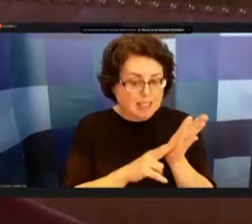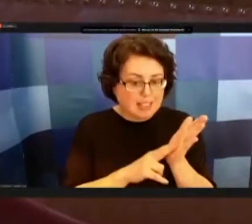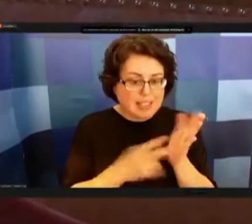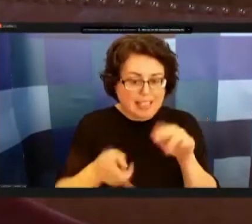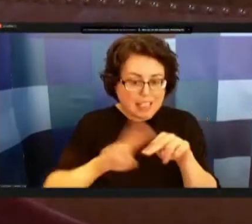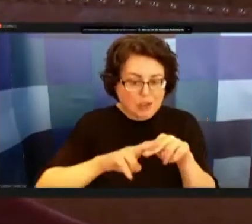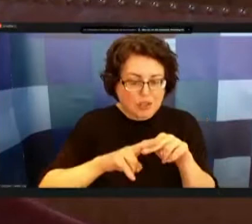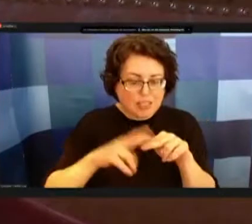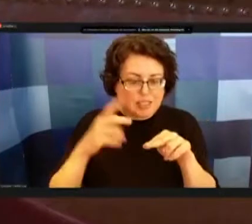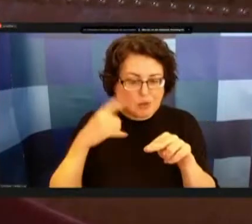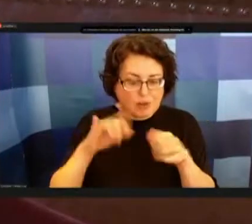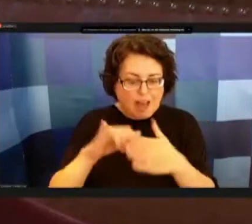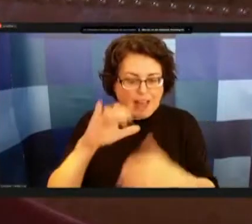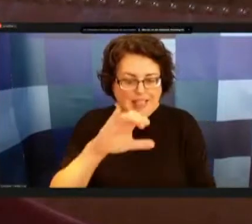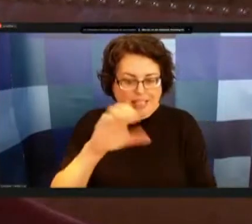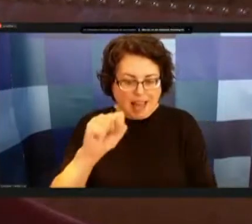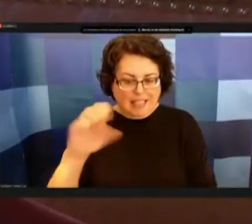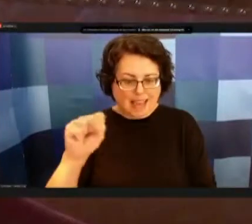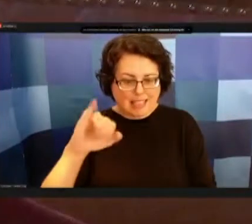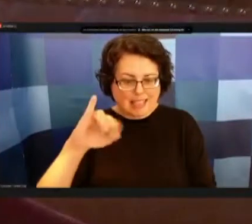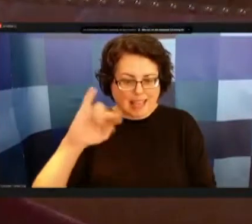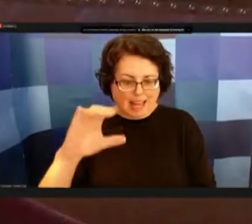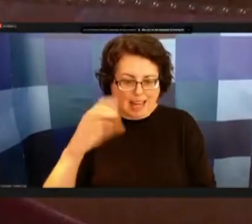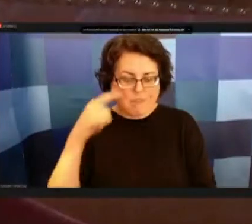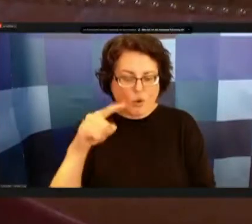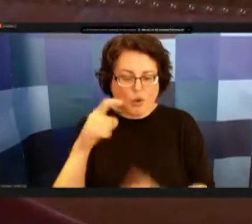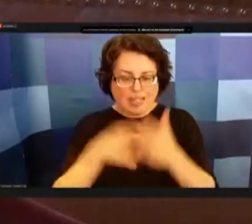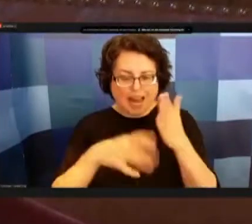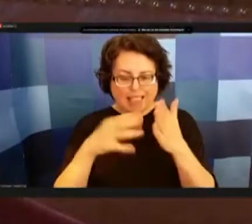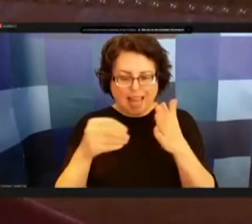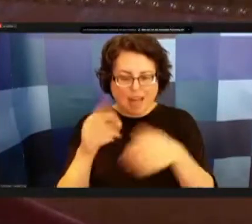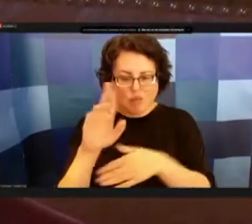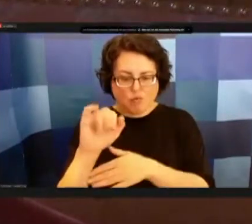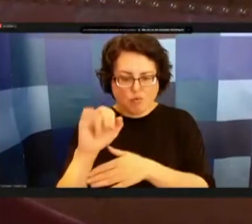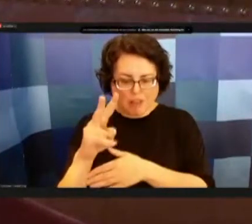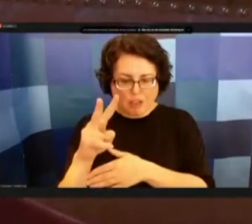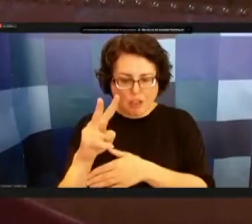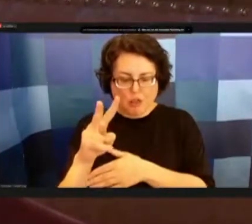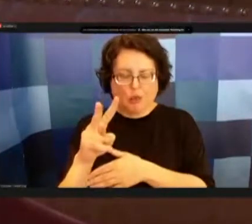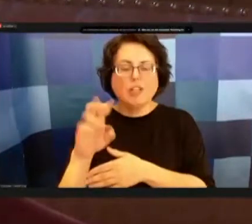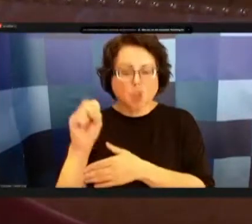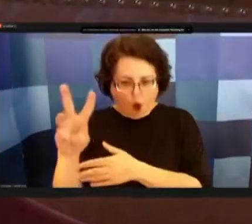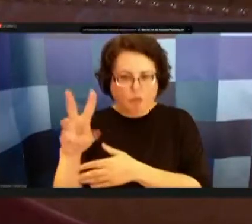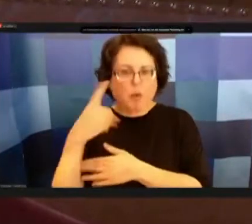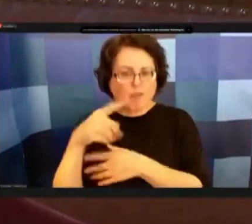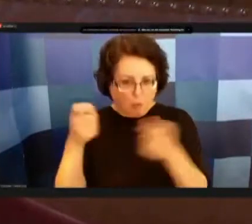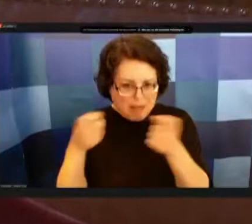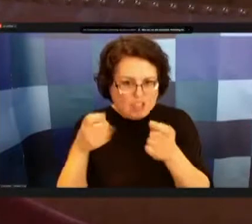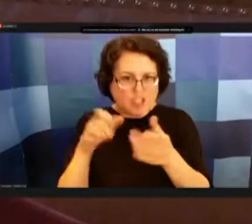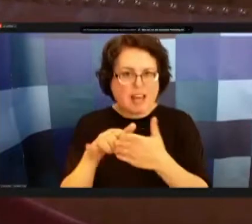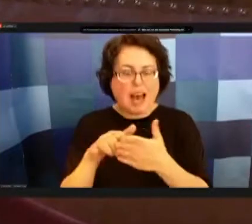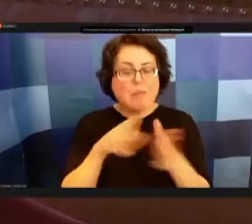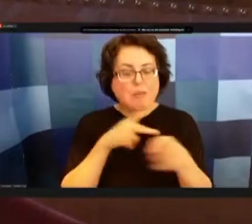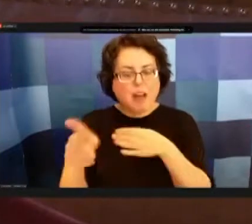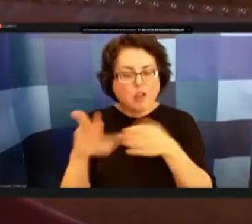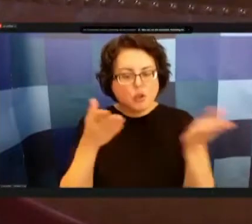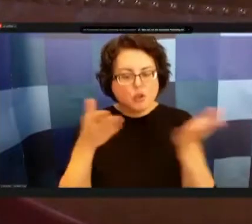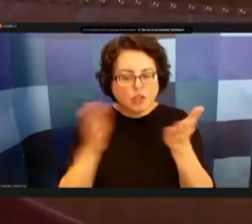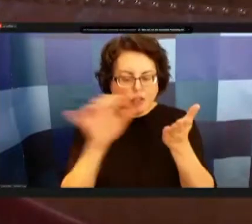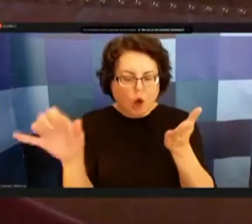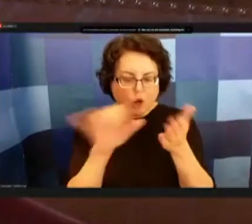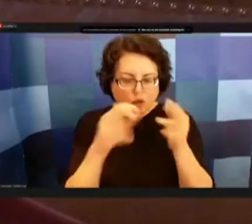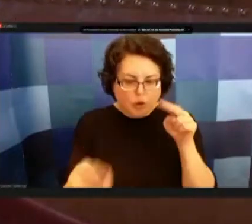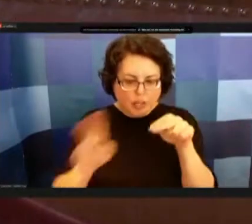css inc uh for tax and revenue management software uh professional services were also increased by